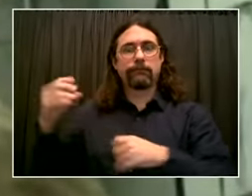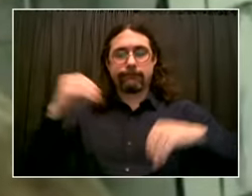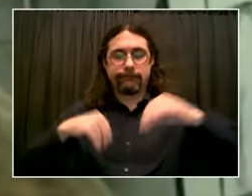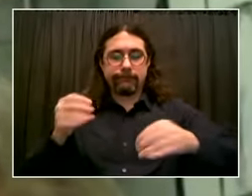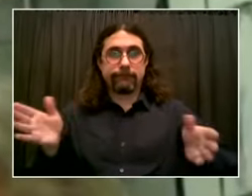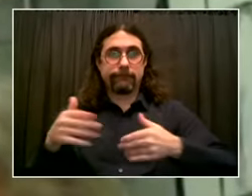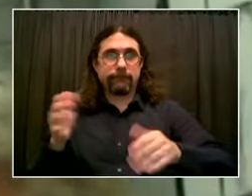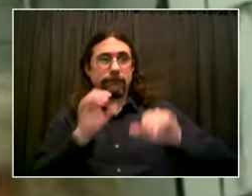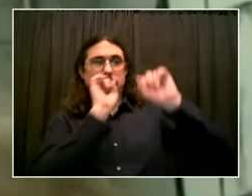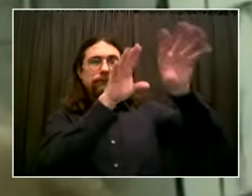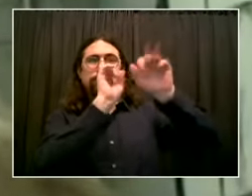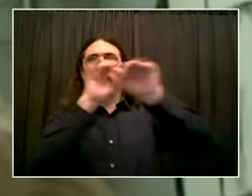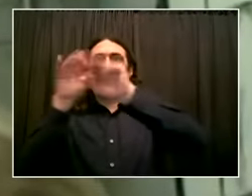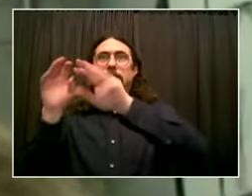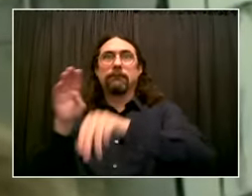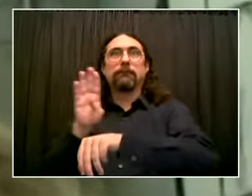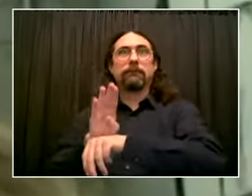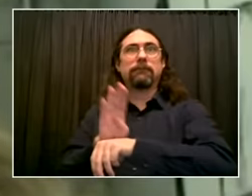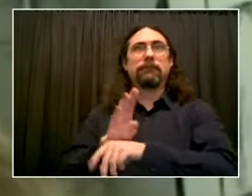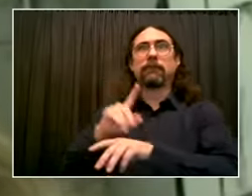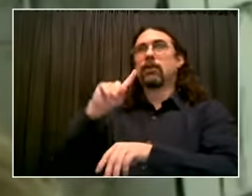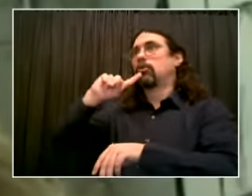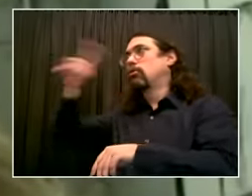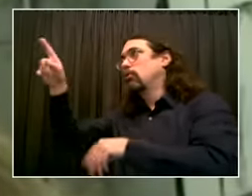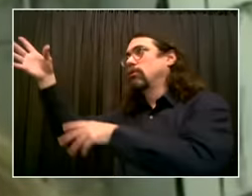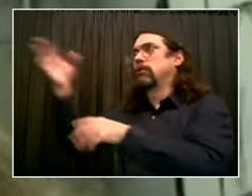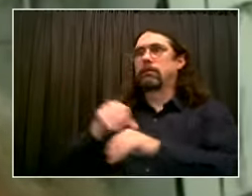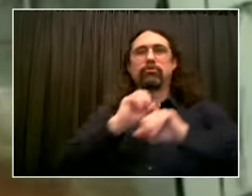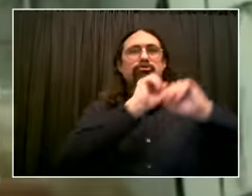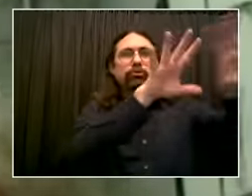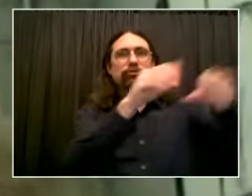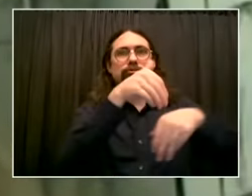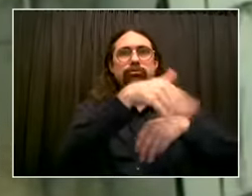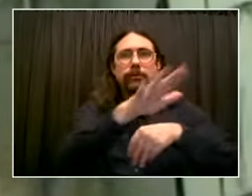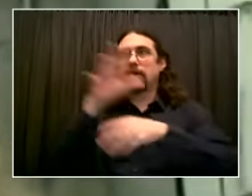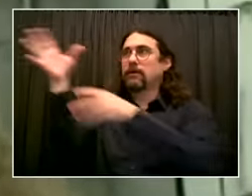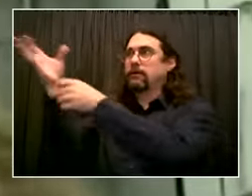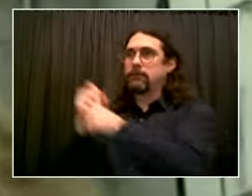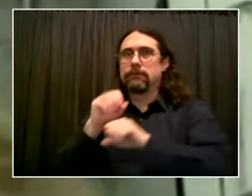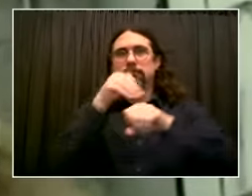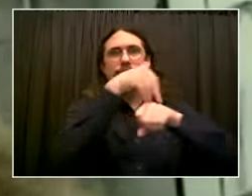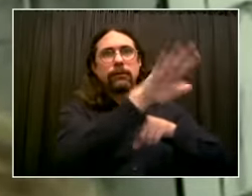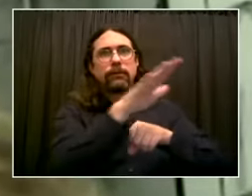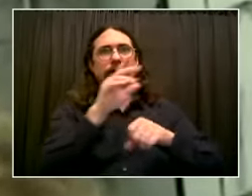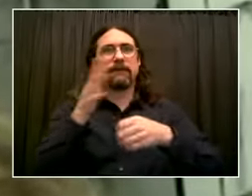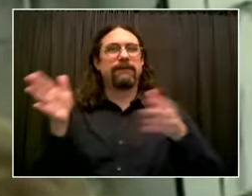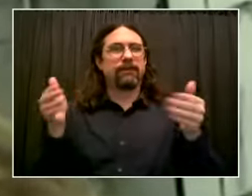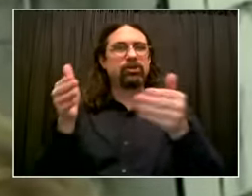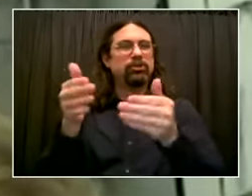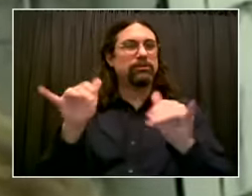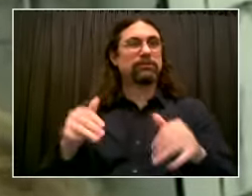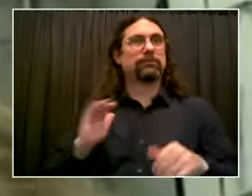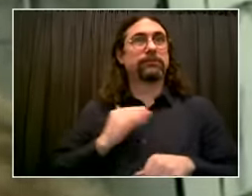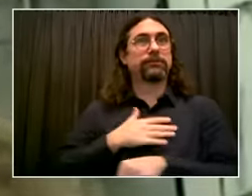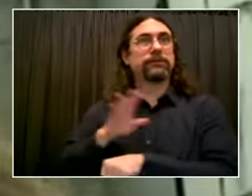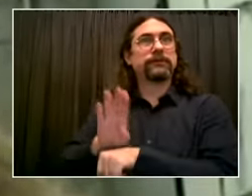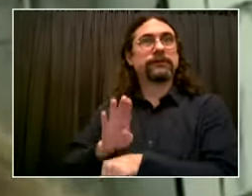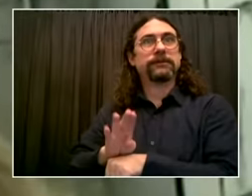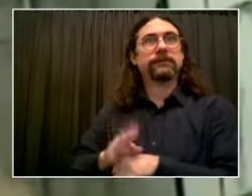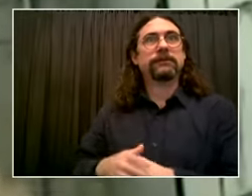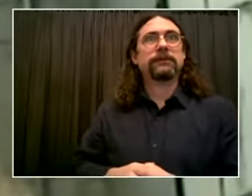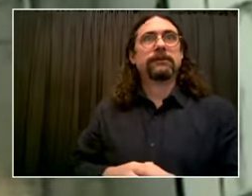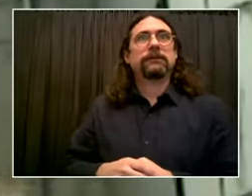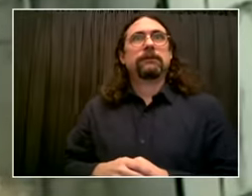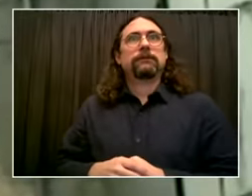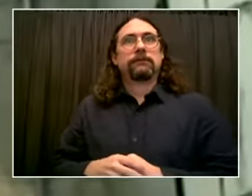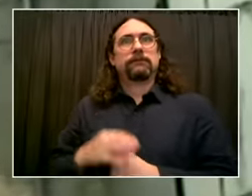New Jersey, Connecticut, West Chester and use common carriers to ship across the nation. What do you think